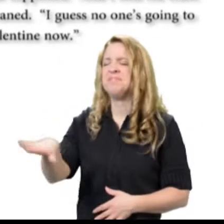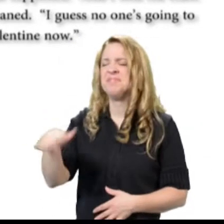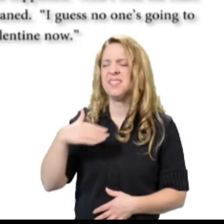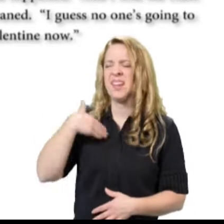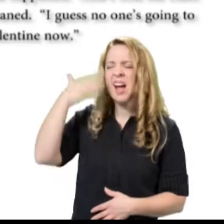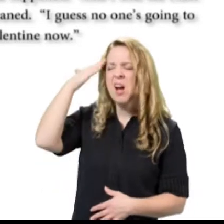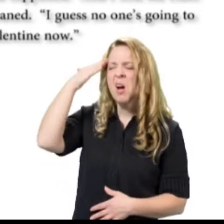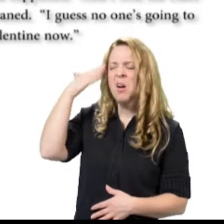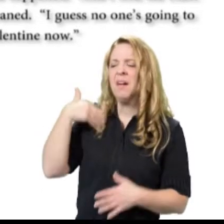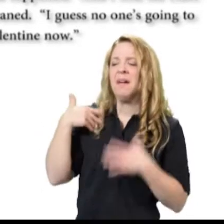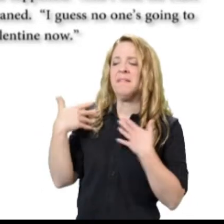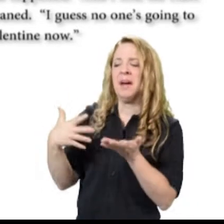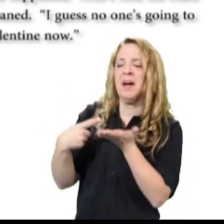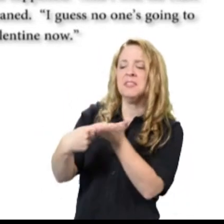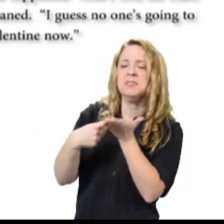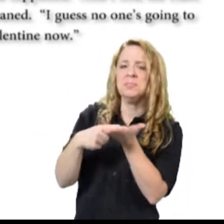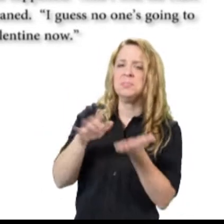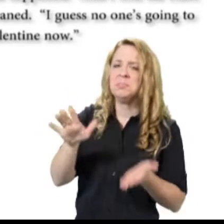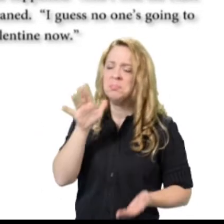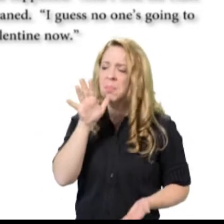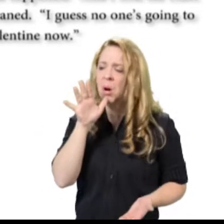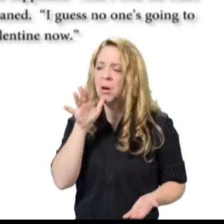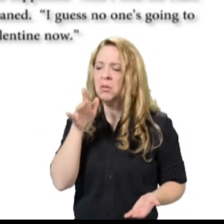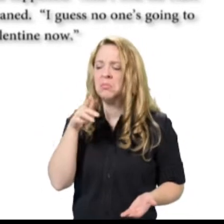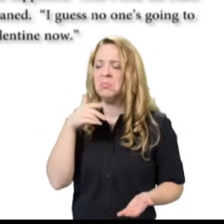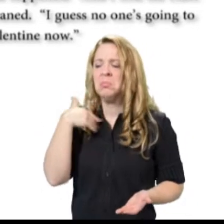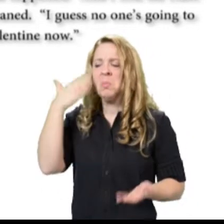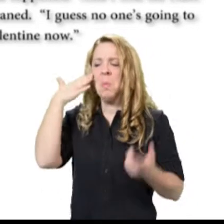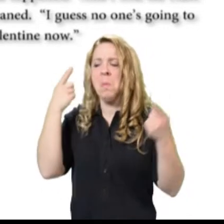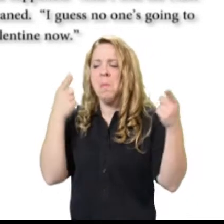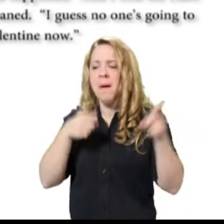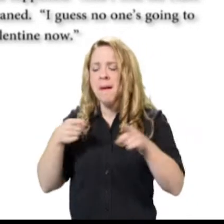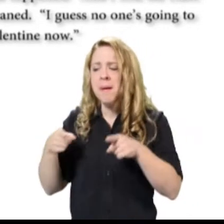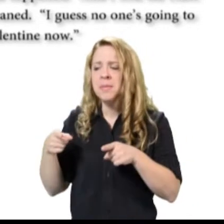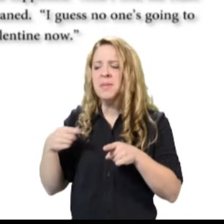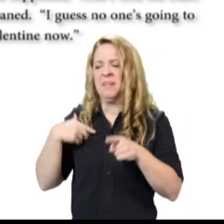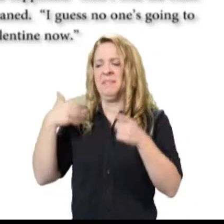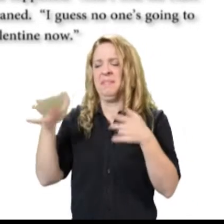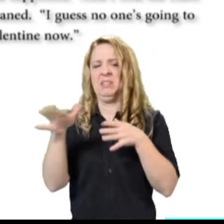moaned. I guess no one's going to give me a Valentine now.